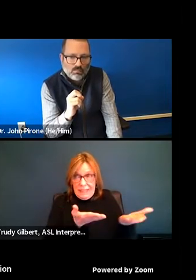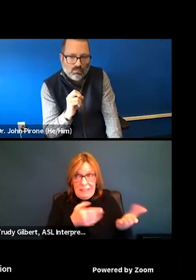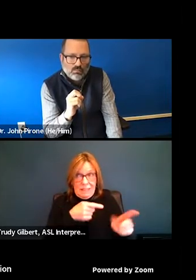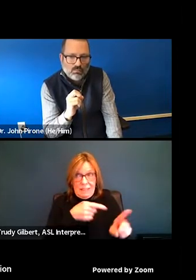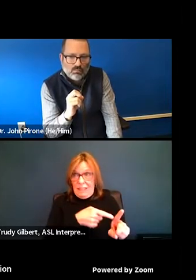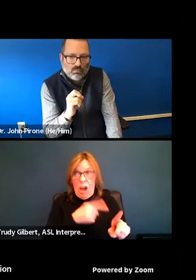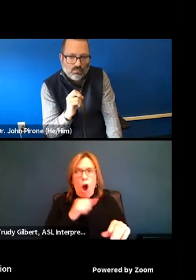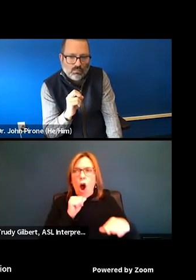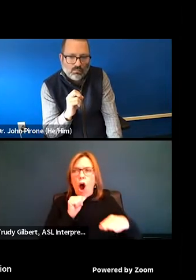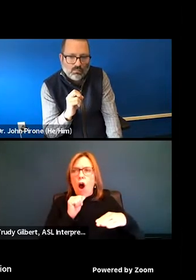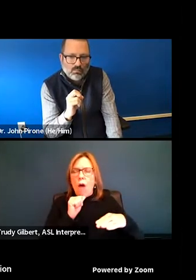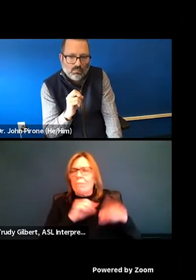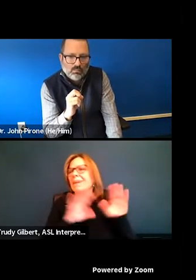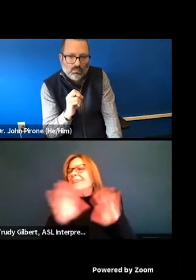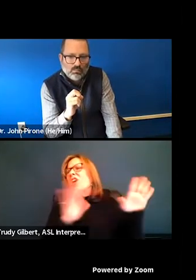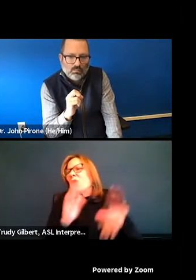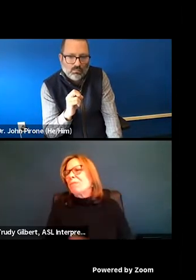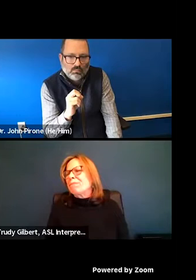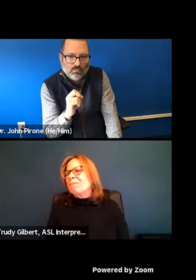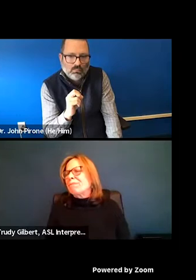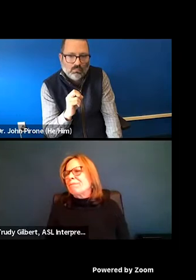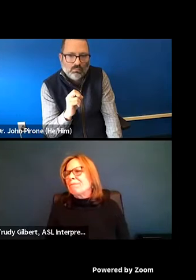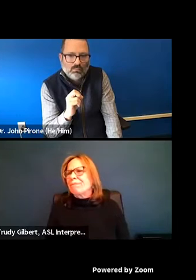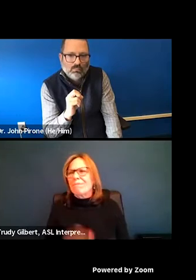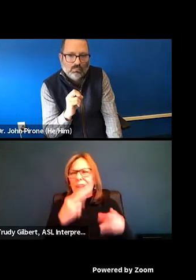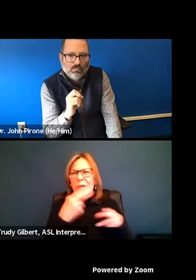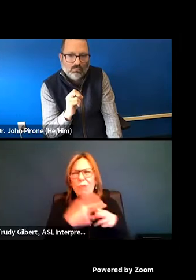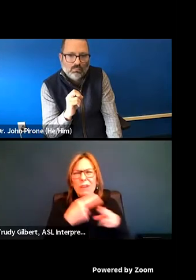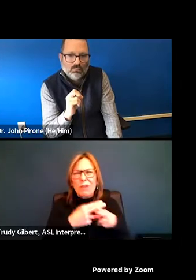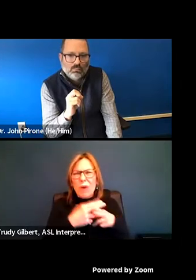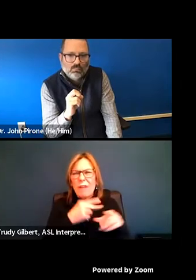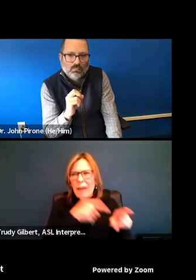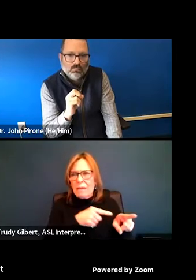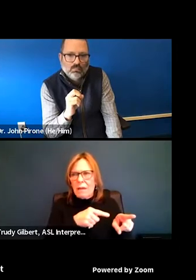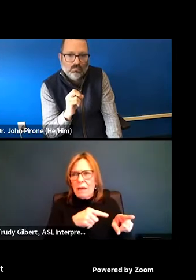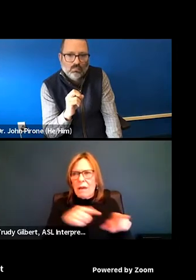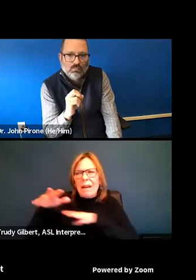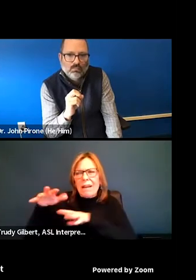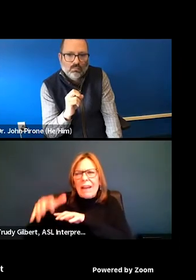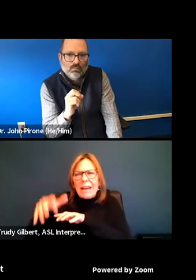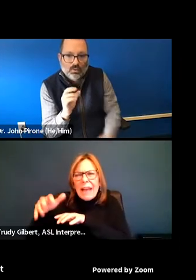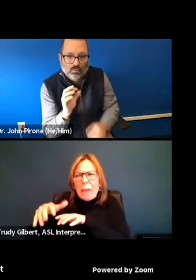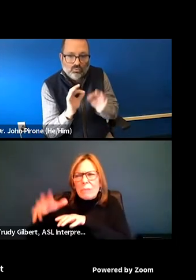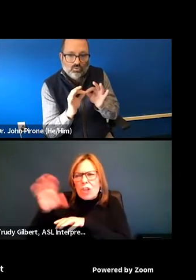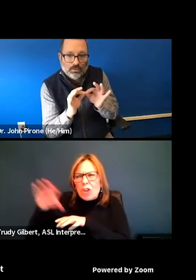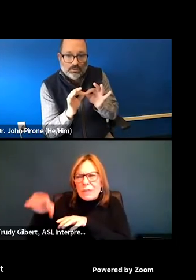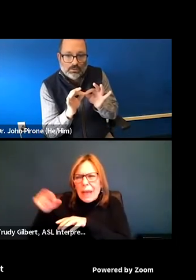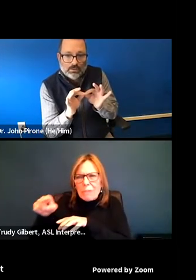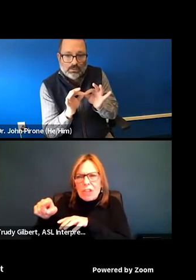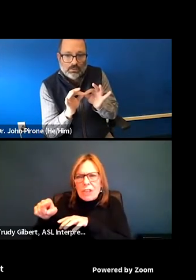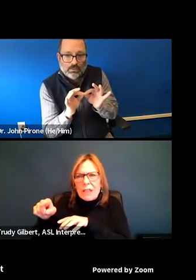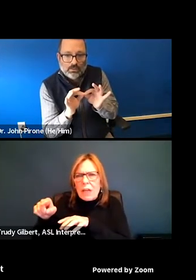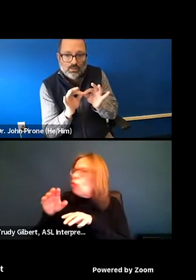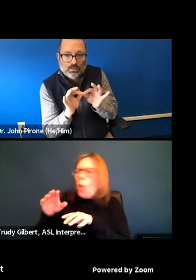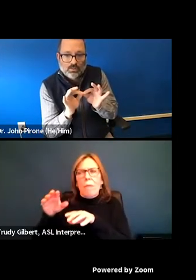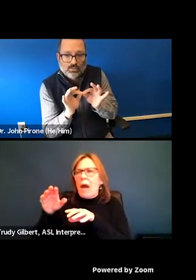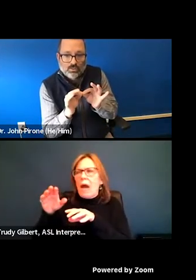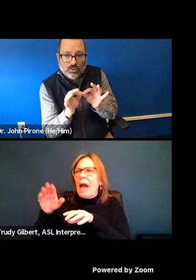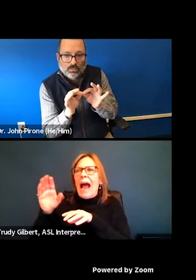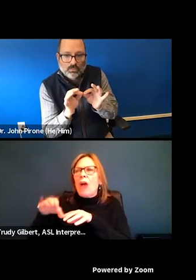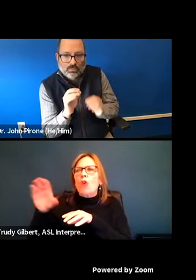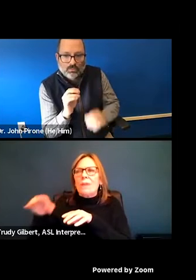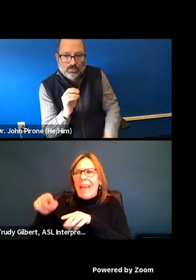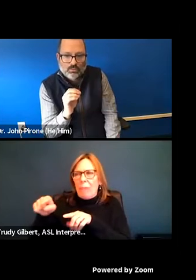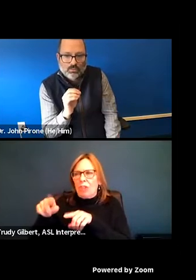to, uh, not translation, but the, the, whatever you call that captioning, what captioning was not